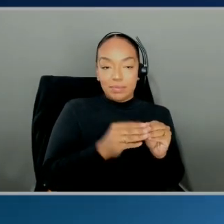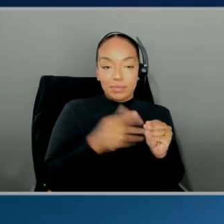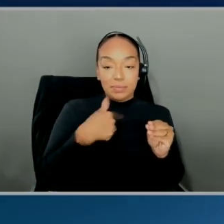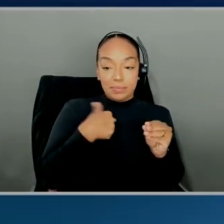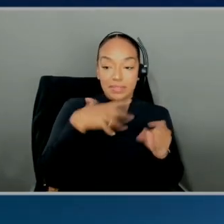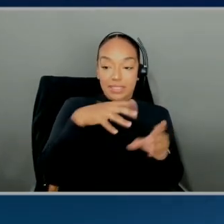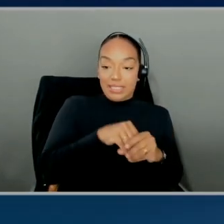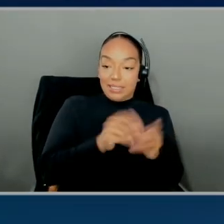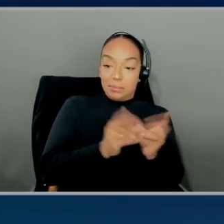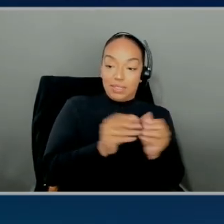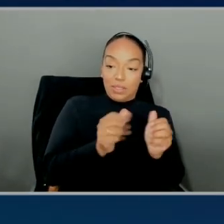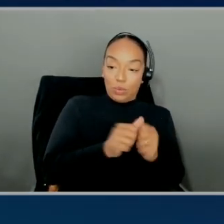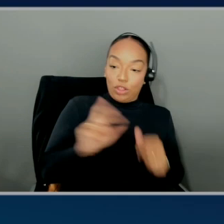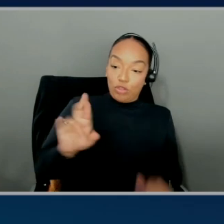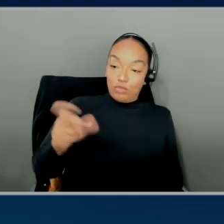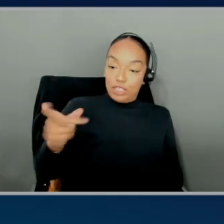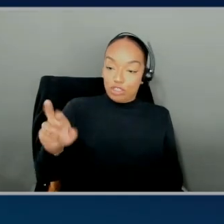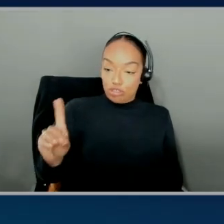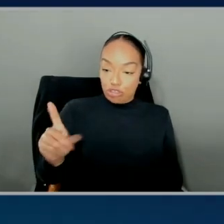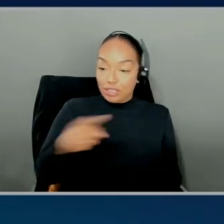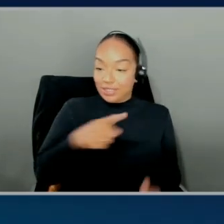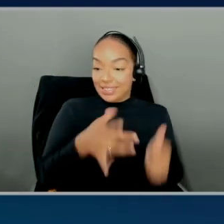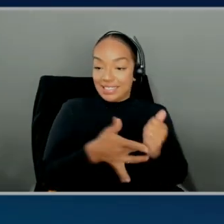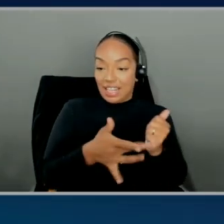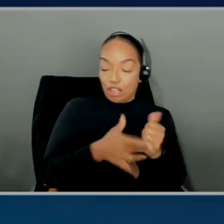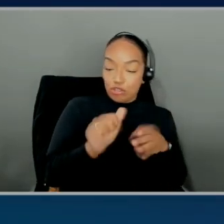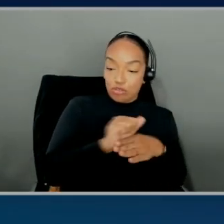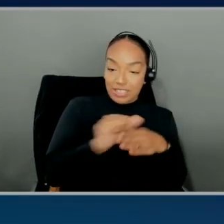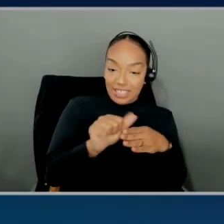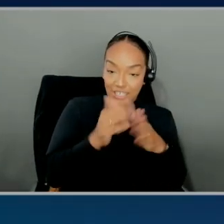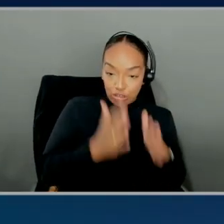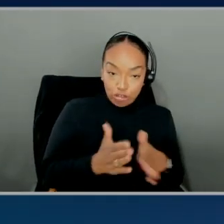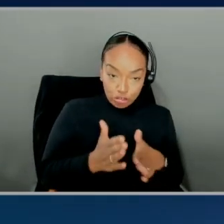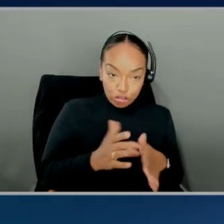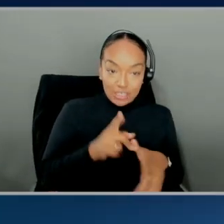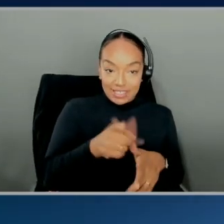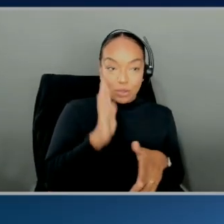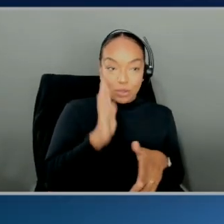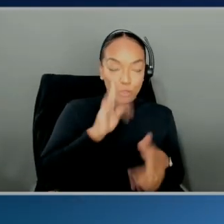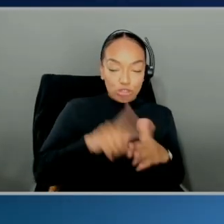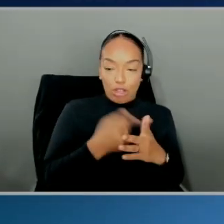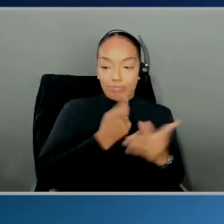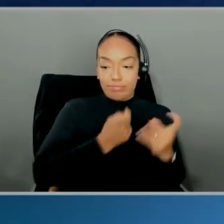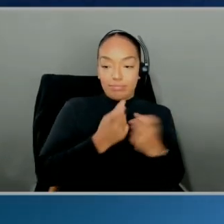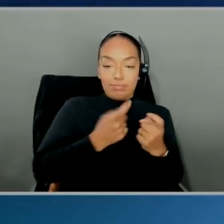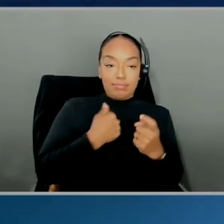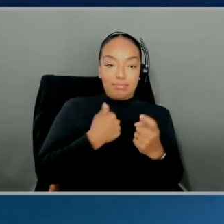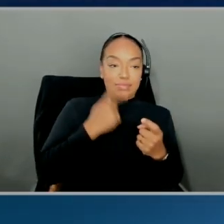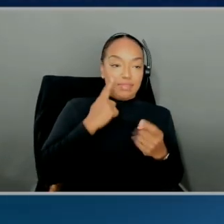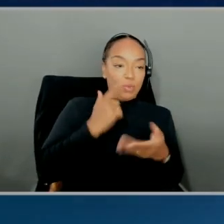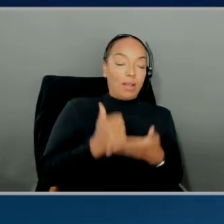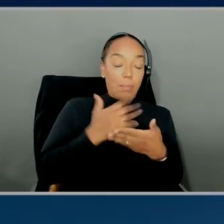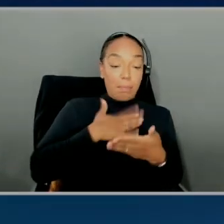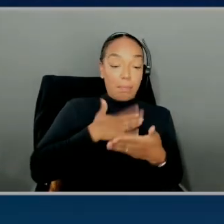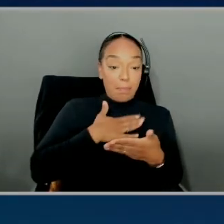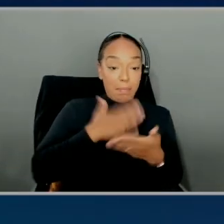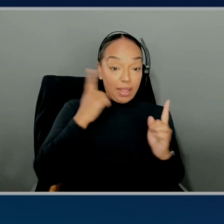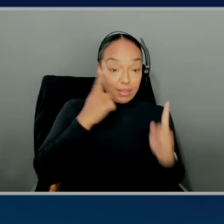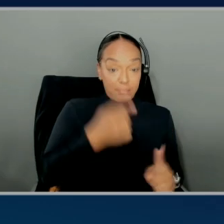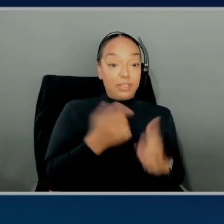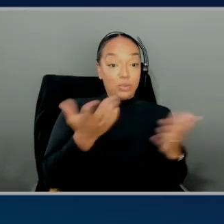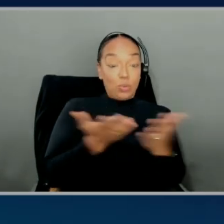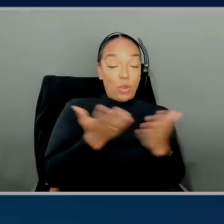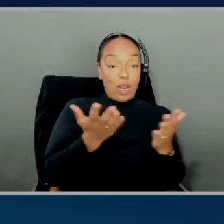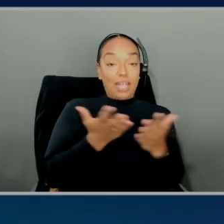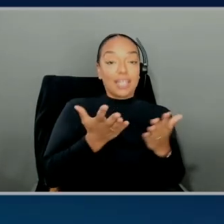Richard, the technical trainer, a technical lead, and myself, and they're going to start asking me questions for help. My mission is to simply,